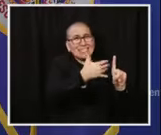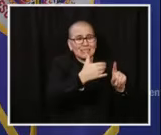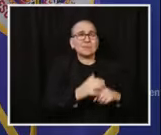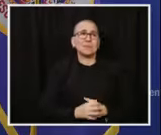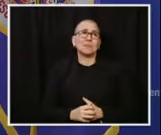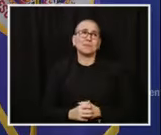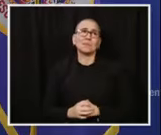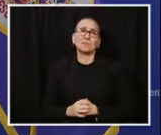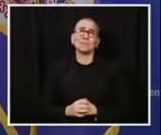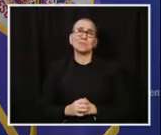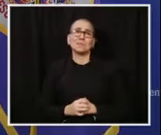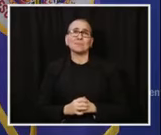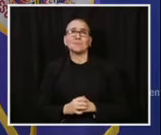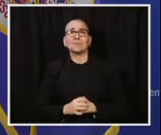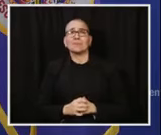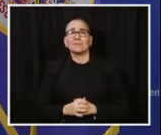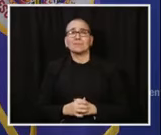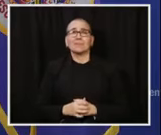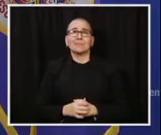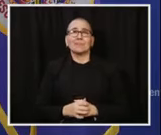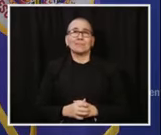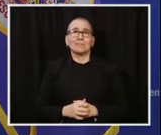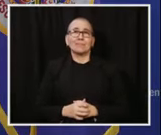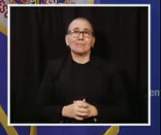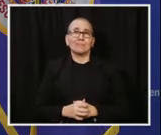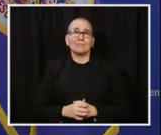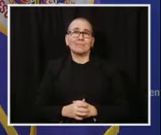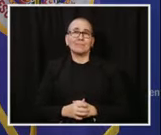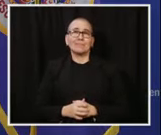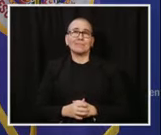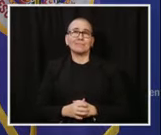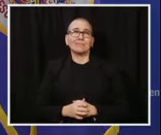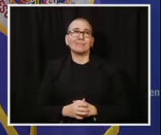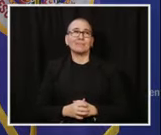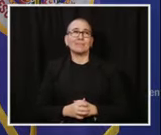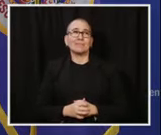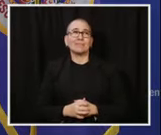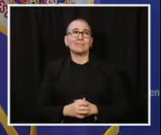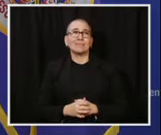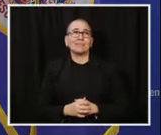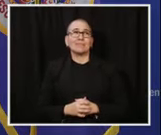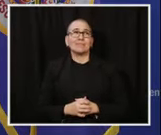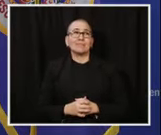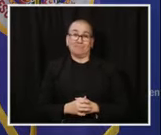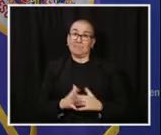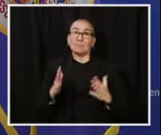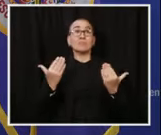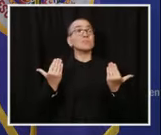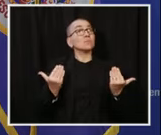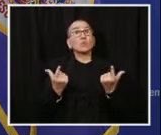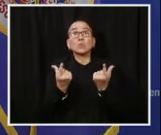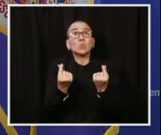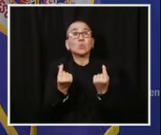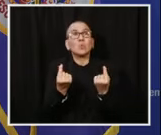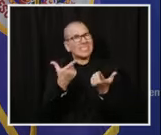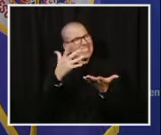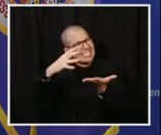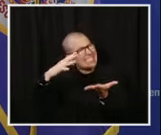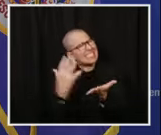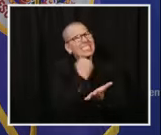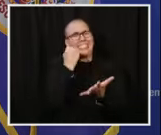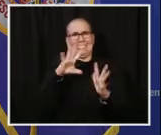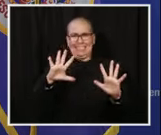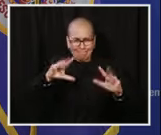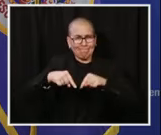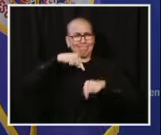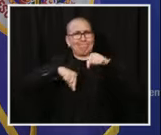vulnerable people. But this is the time to dig deep, to do everything we can, as the governor has said so often, to get as many of our